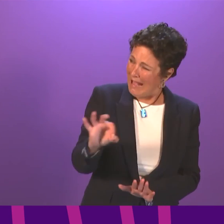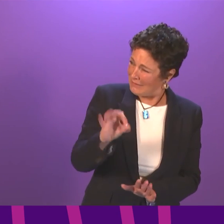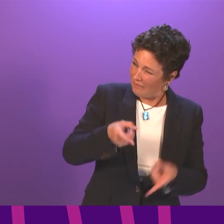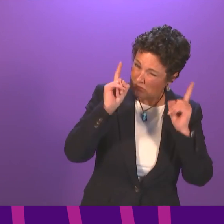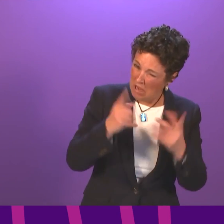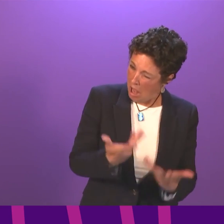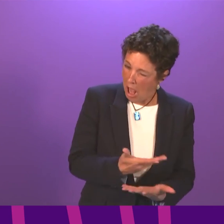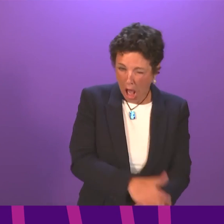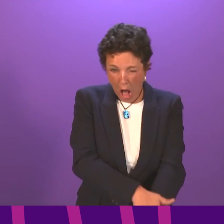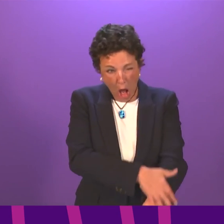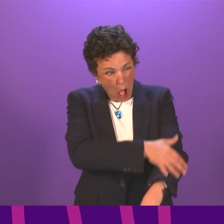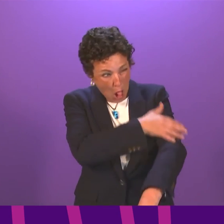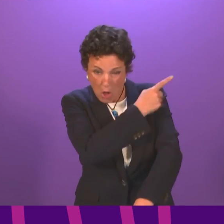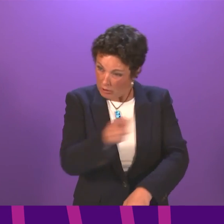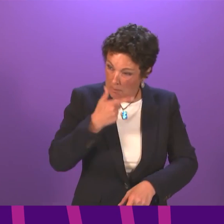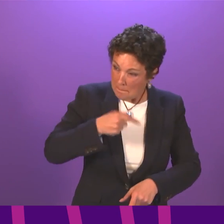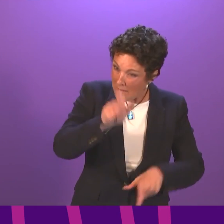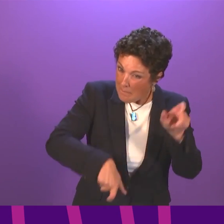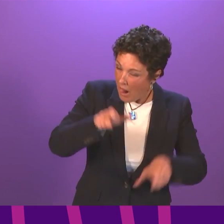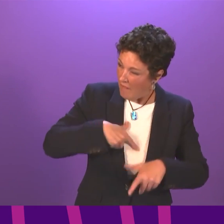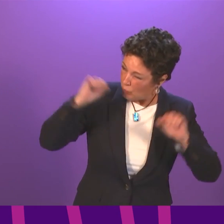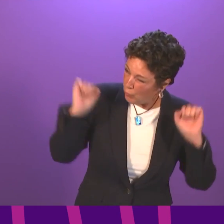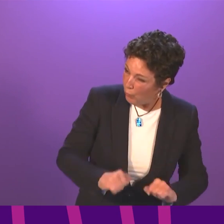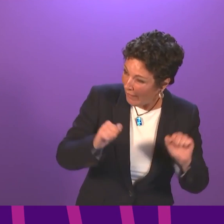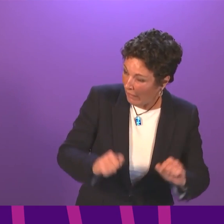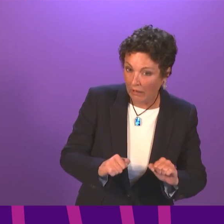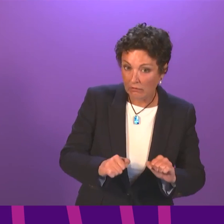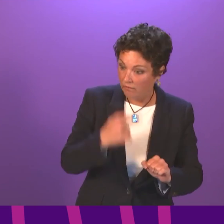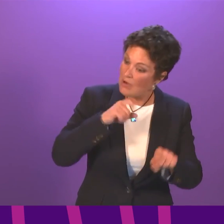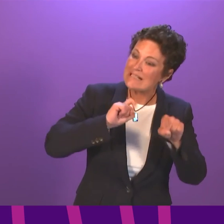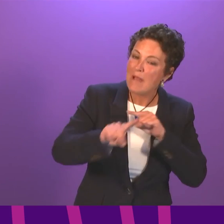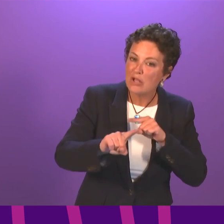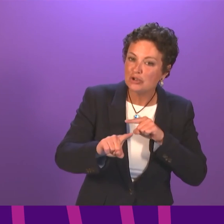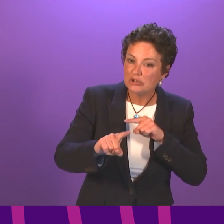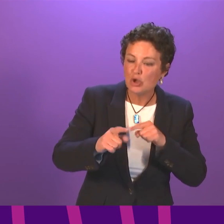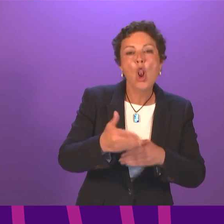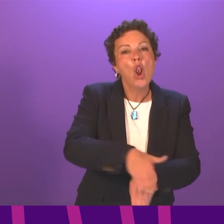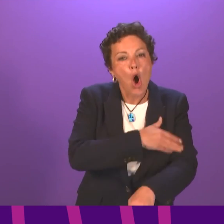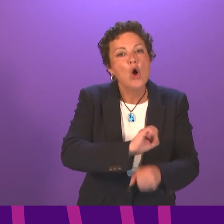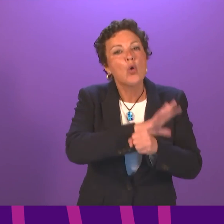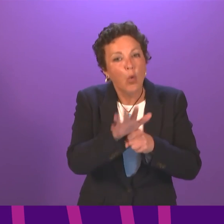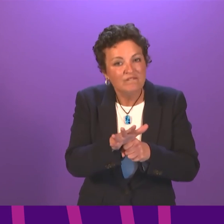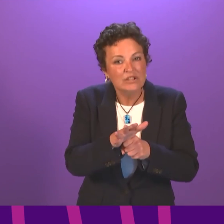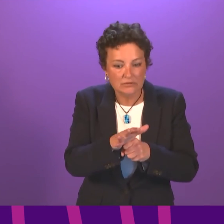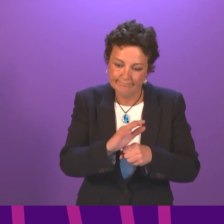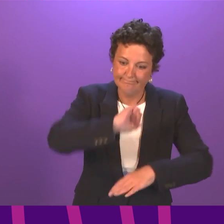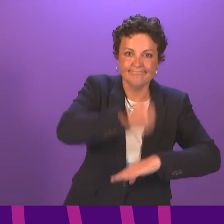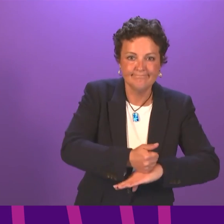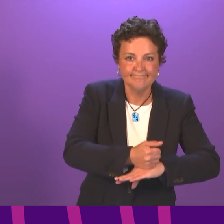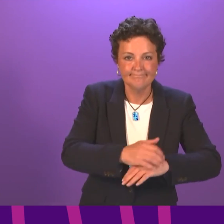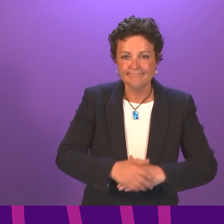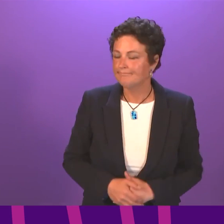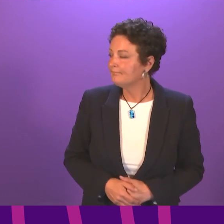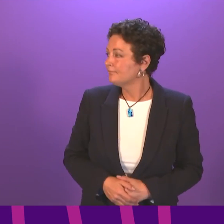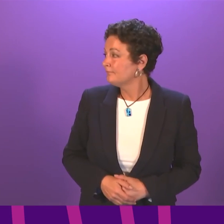to wait, many of them in pain, for specialist long Covid clinics? First Minister. So people who are suffering symptoms